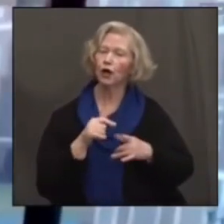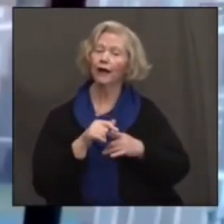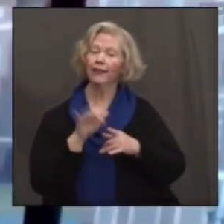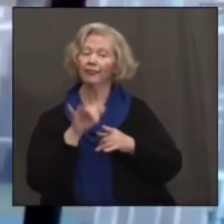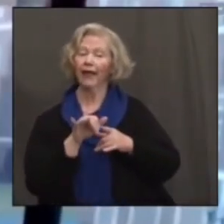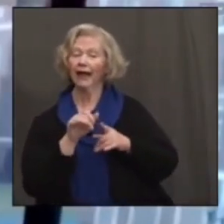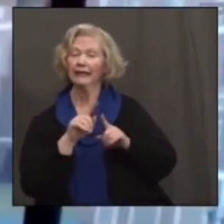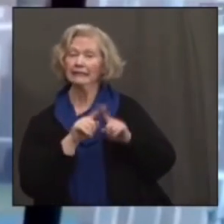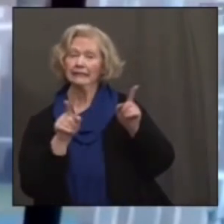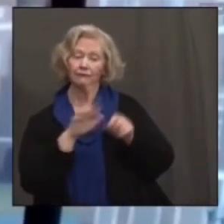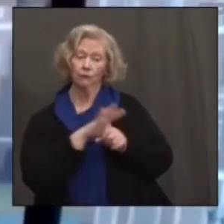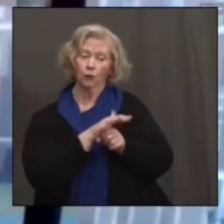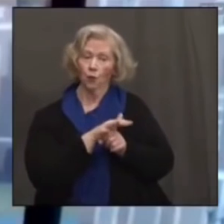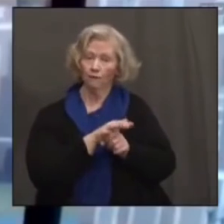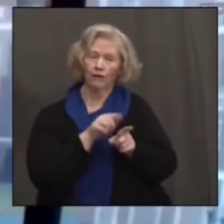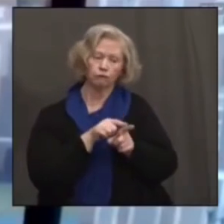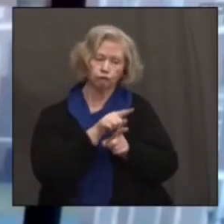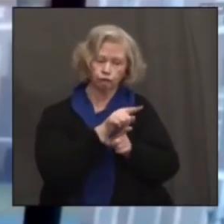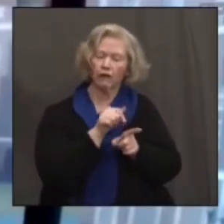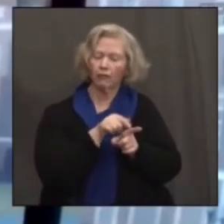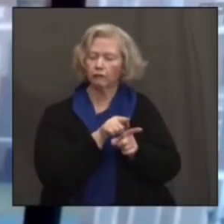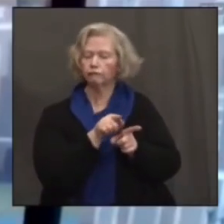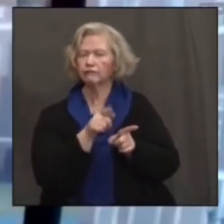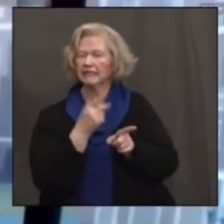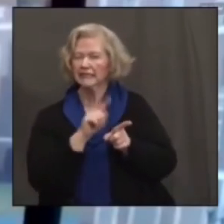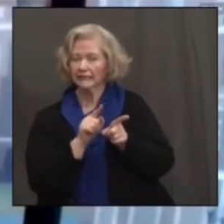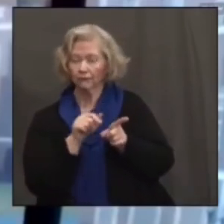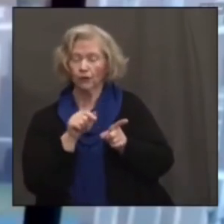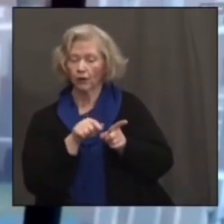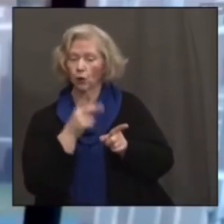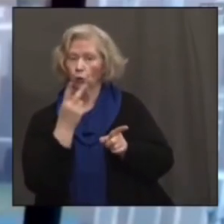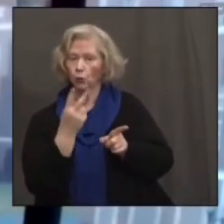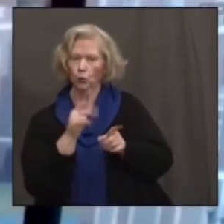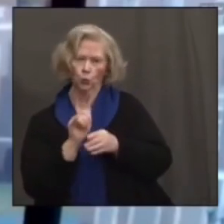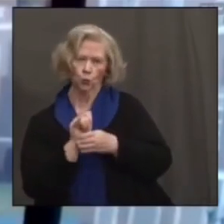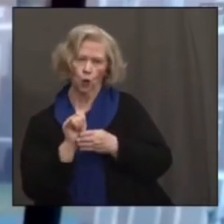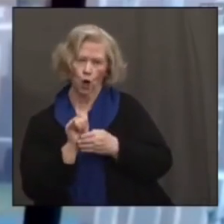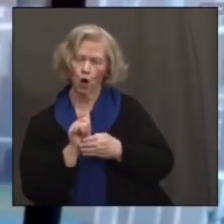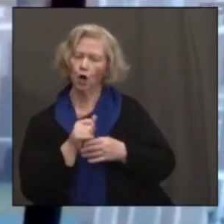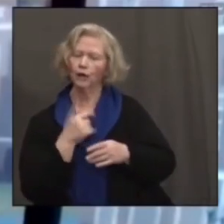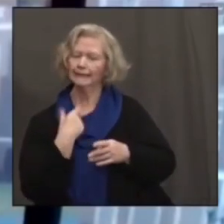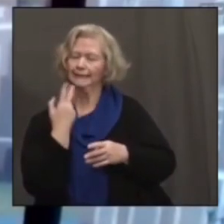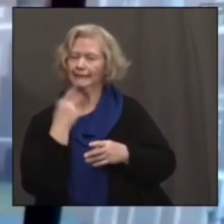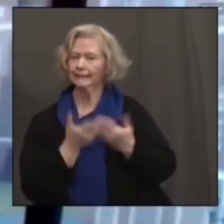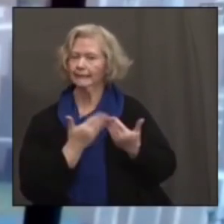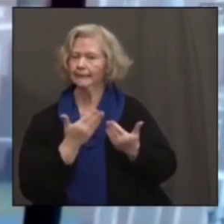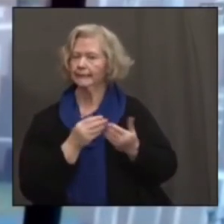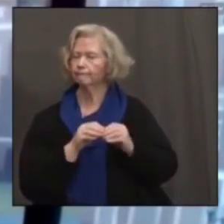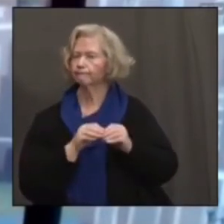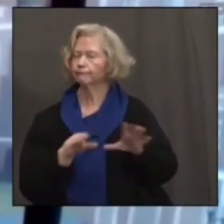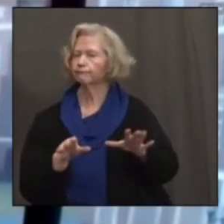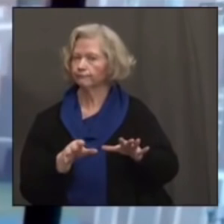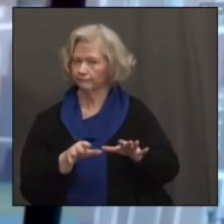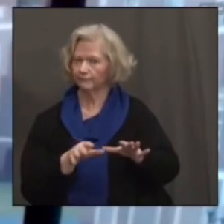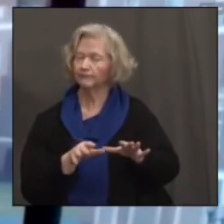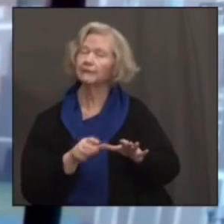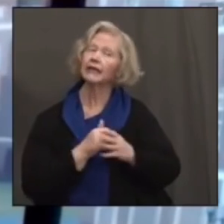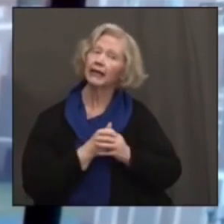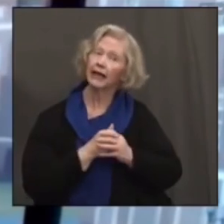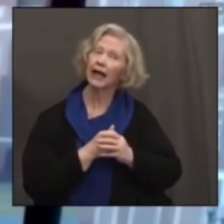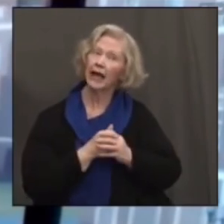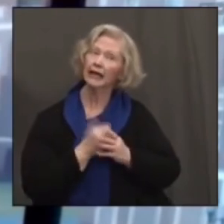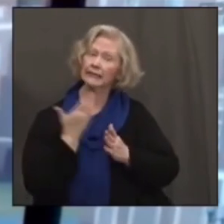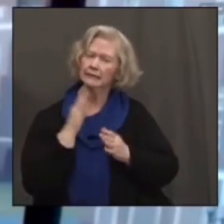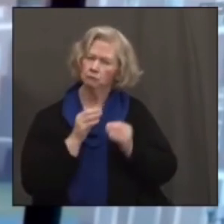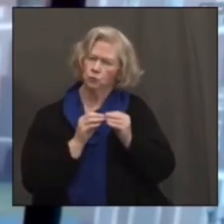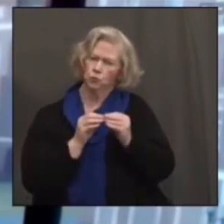variants. Those are variants where we have good evidence, scientific evidence that they're more transmissible, and that they, in some cases, are